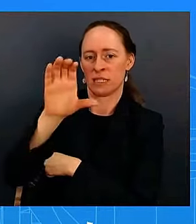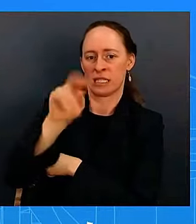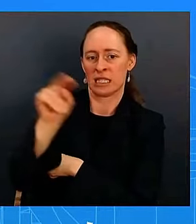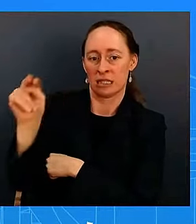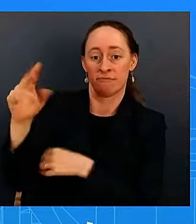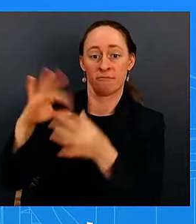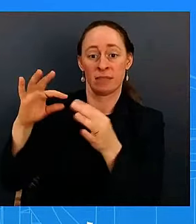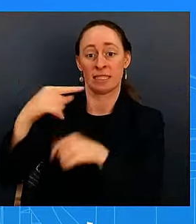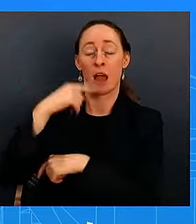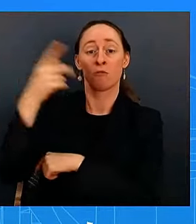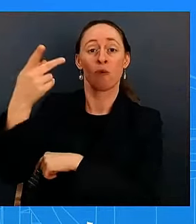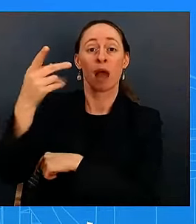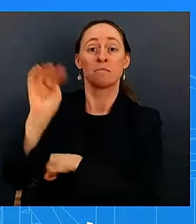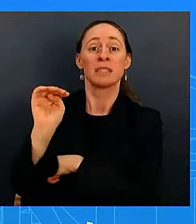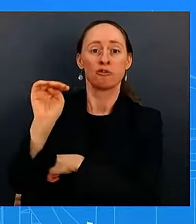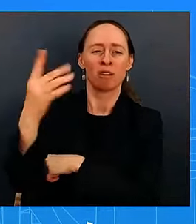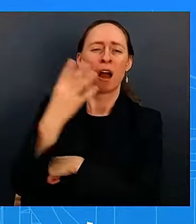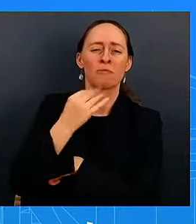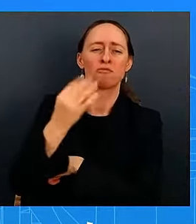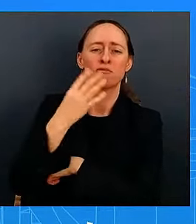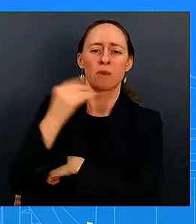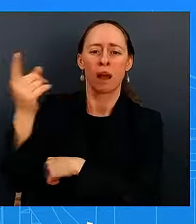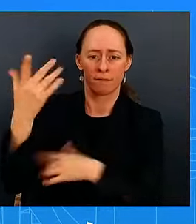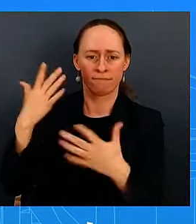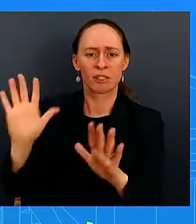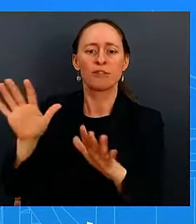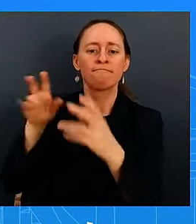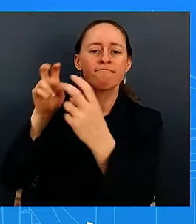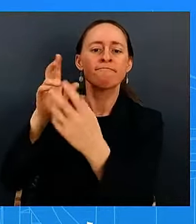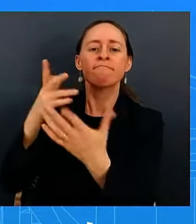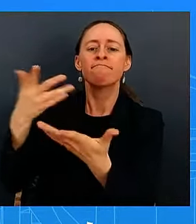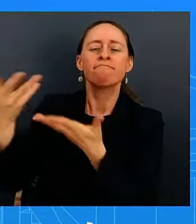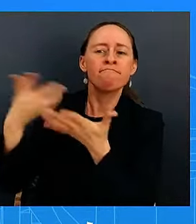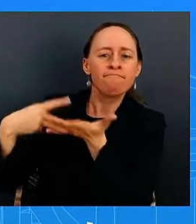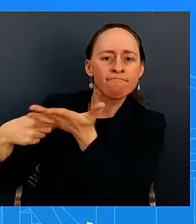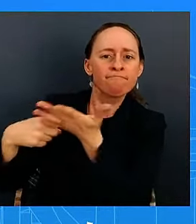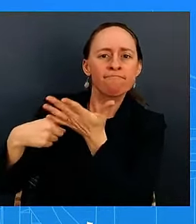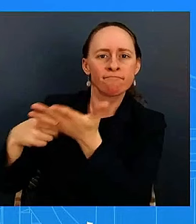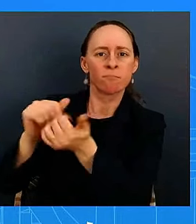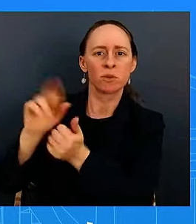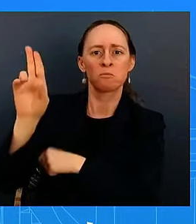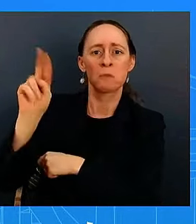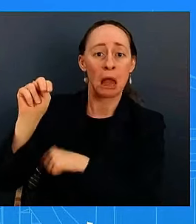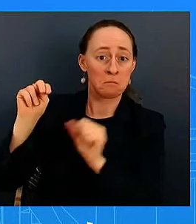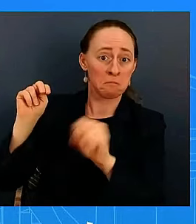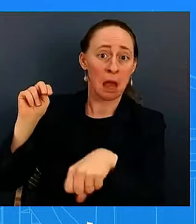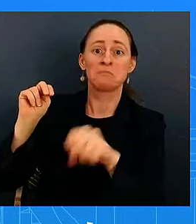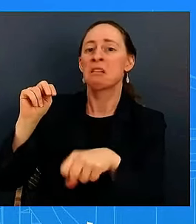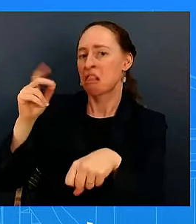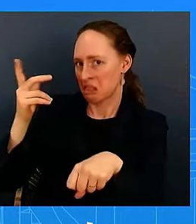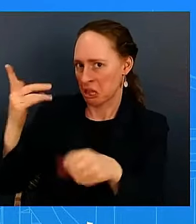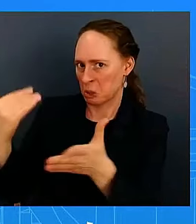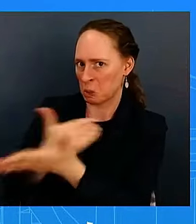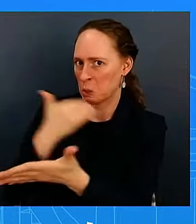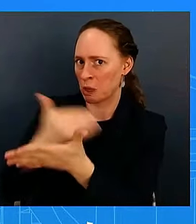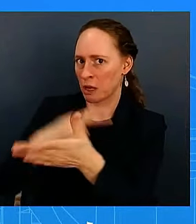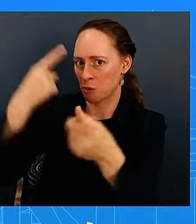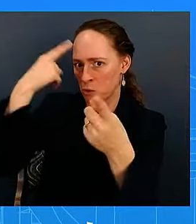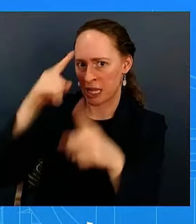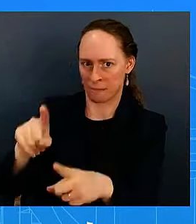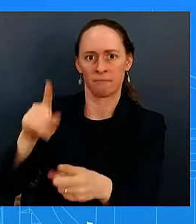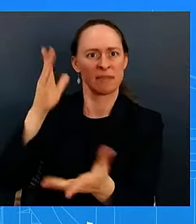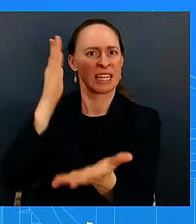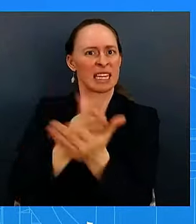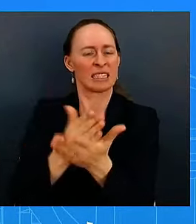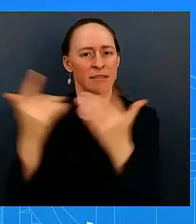proposal did that happen so as i said multiple times before and my colleagues here who have uh from nsc who've been at uh at the